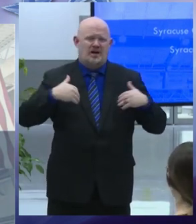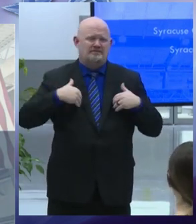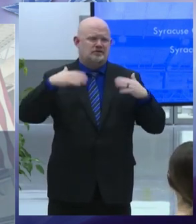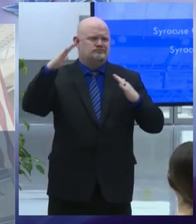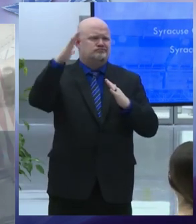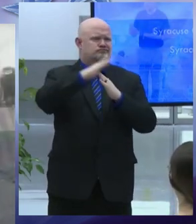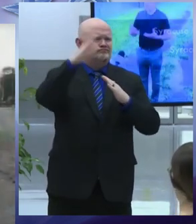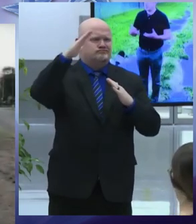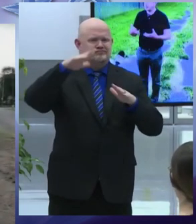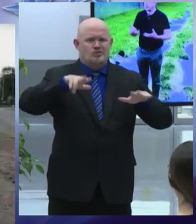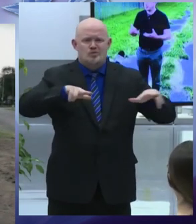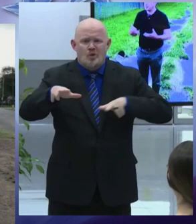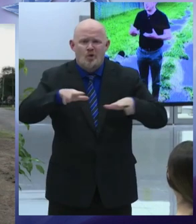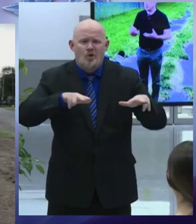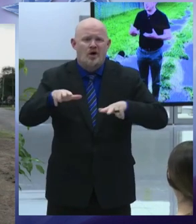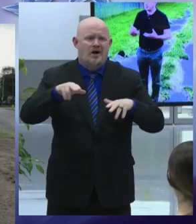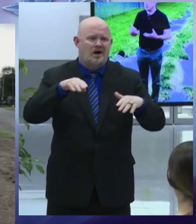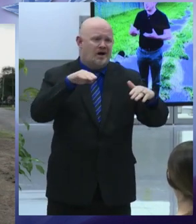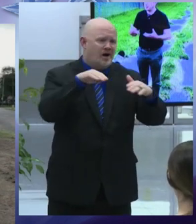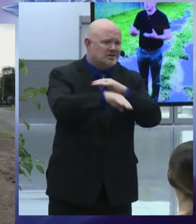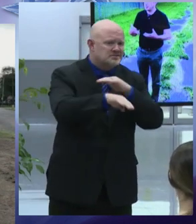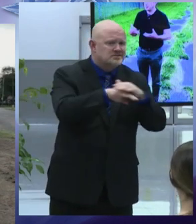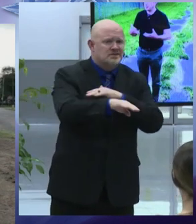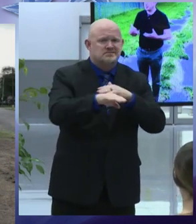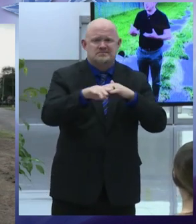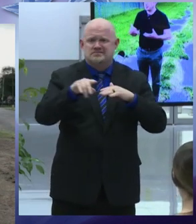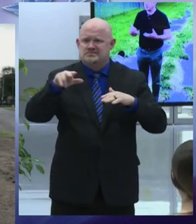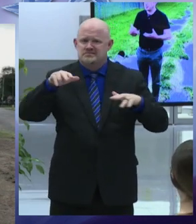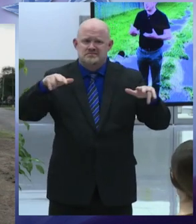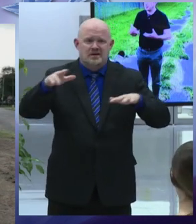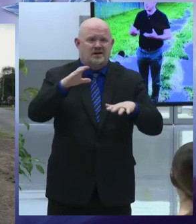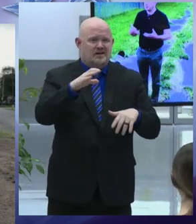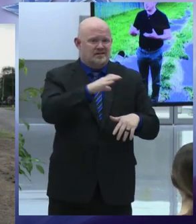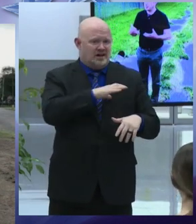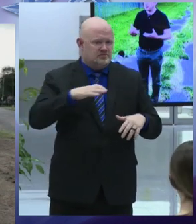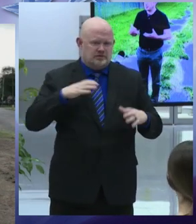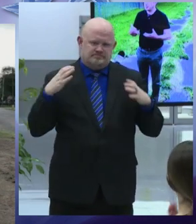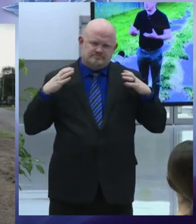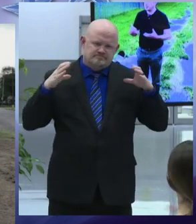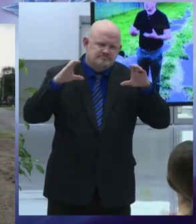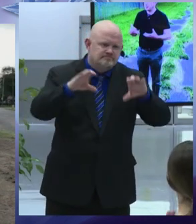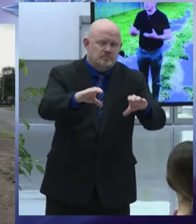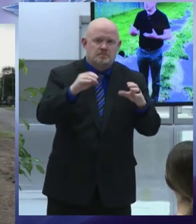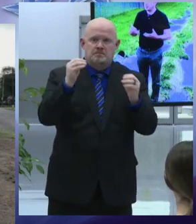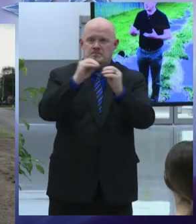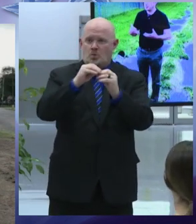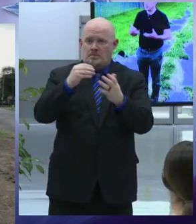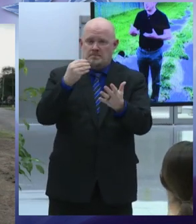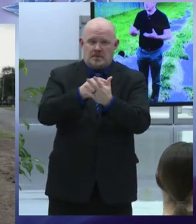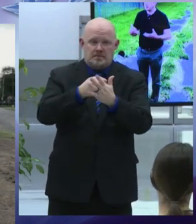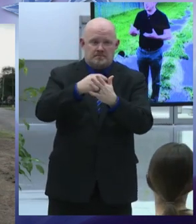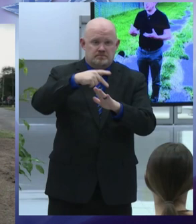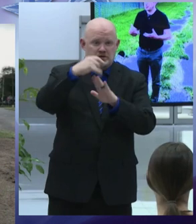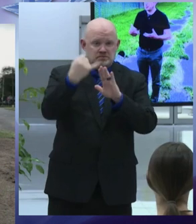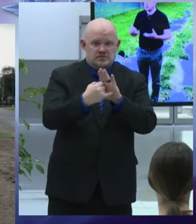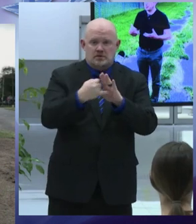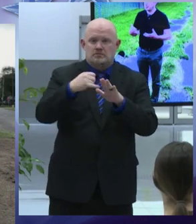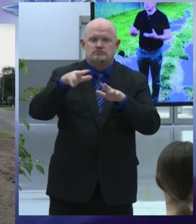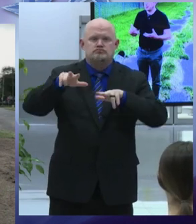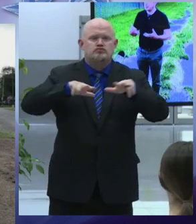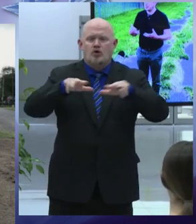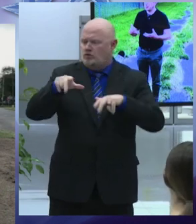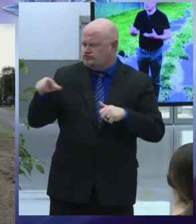the council we made history in 2021 implementing the new municipal sidewalk program we started constructing miles of new